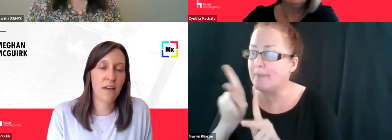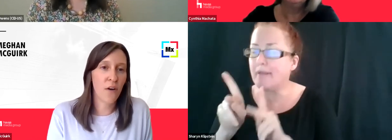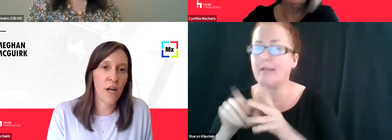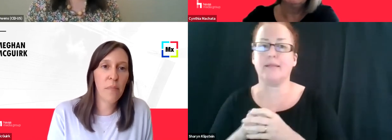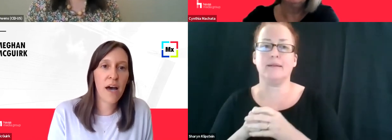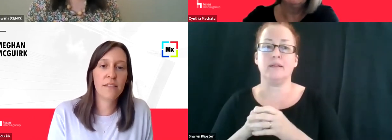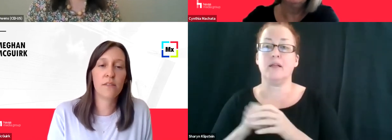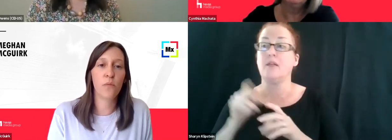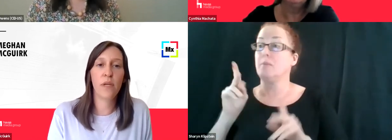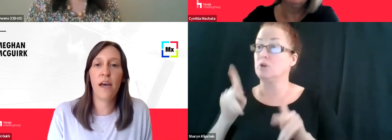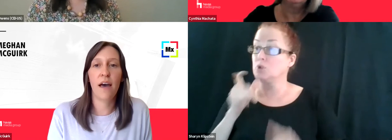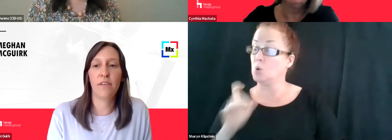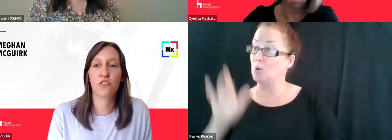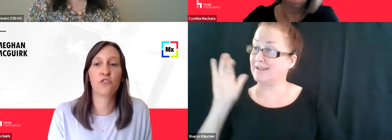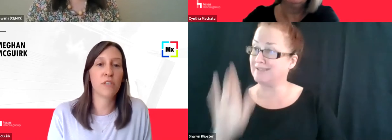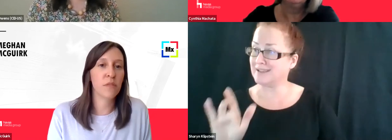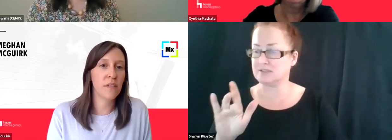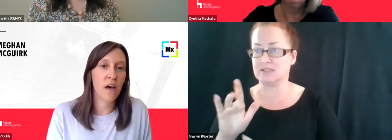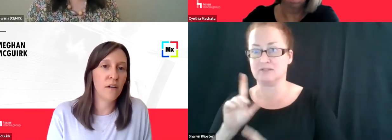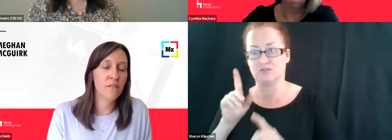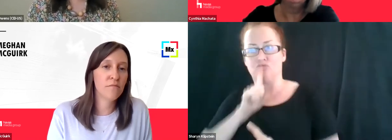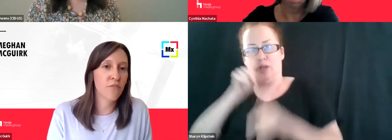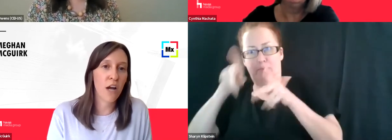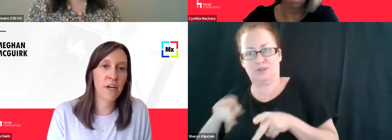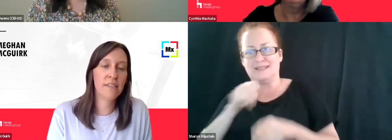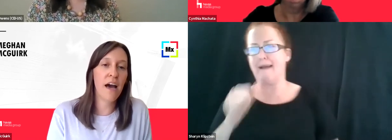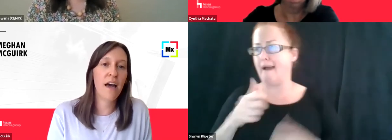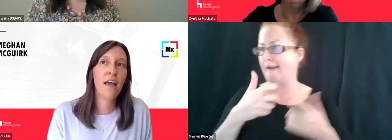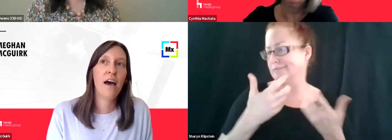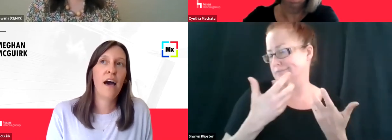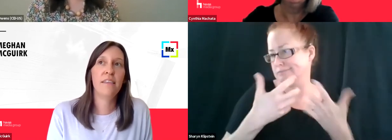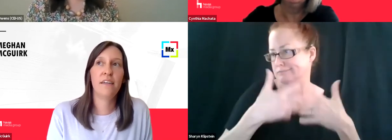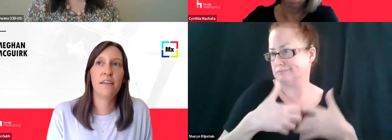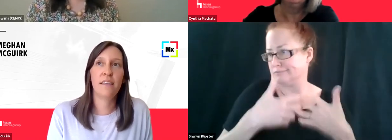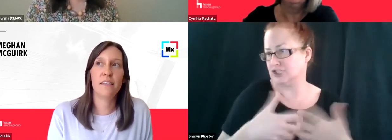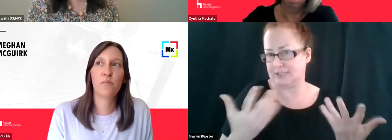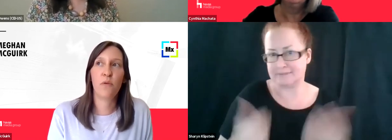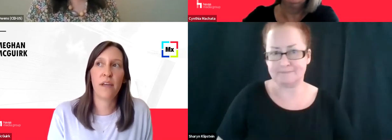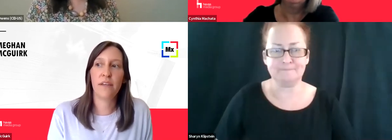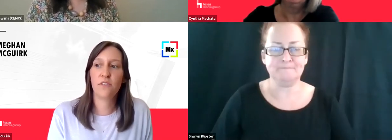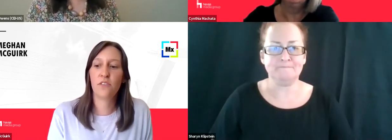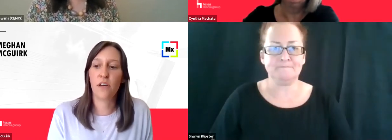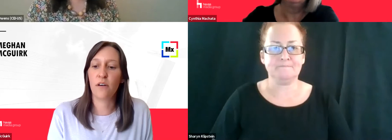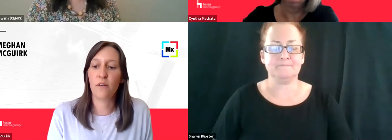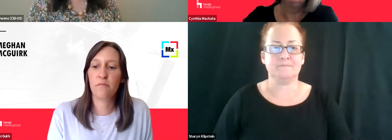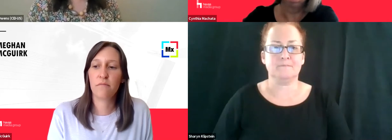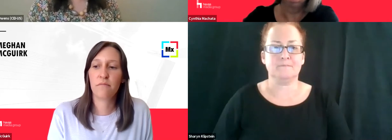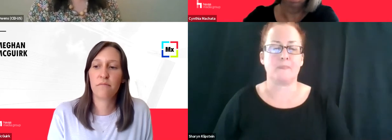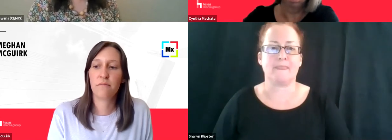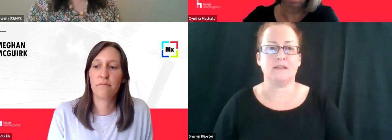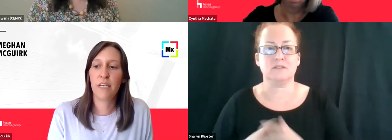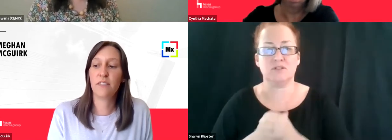clicking on it are not bots. We have extremely low fraud rates. I think at this point, it's so,